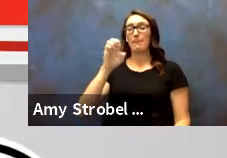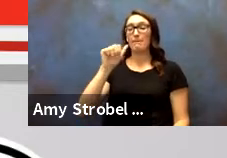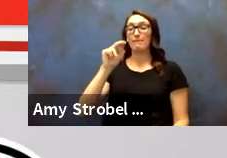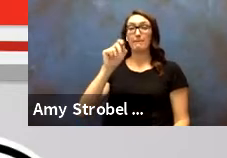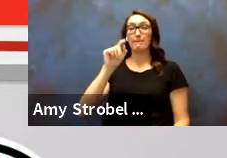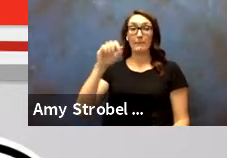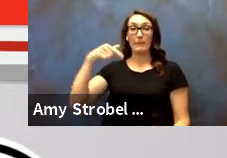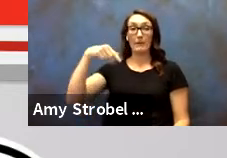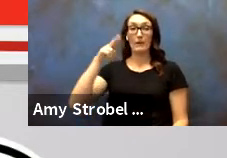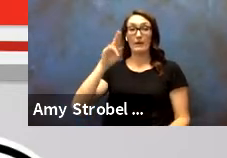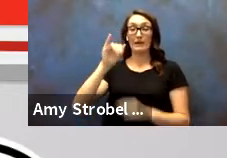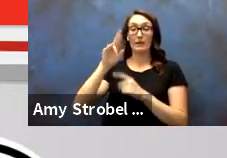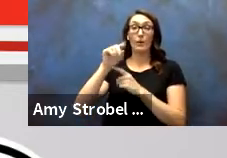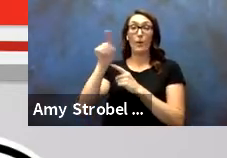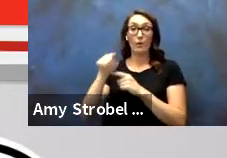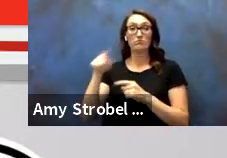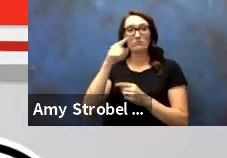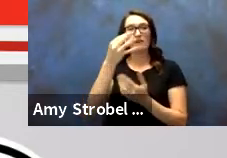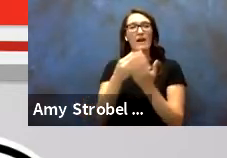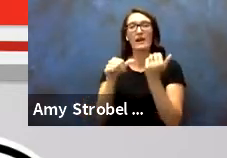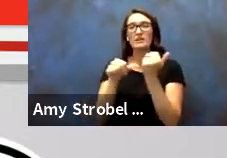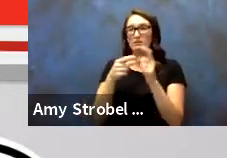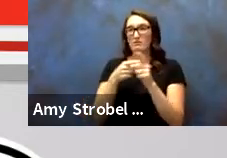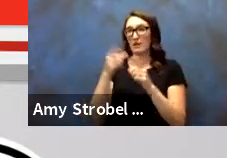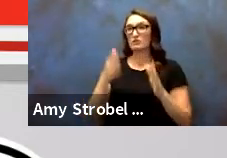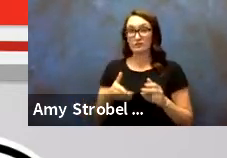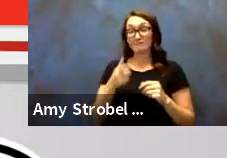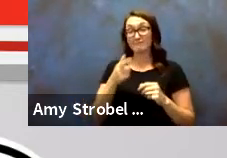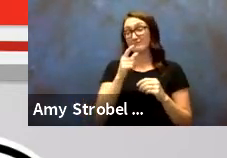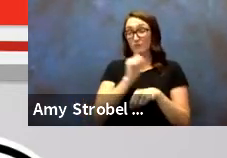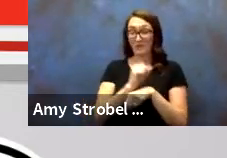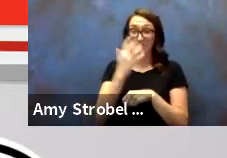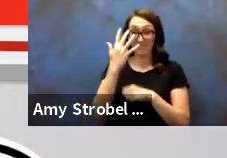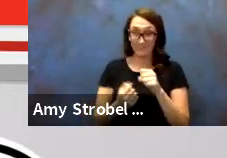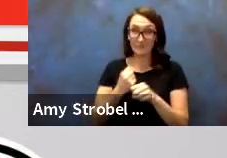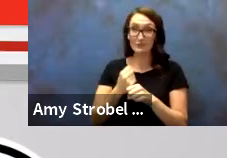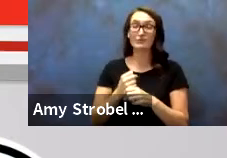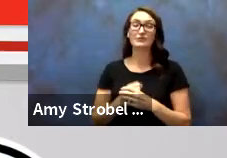Janette Quiroz, Financial Aid Specialist, 5 years of service.